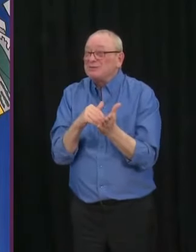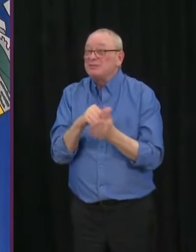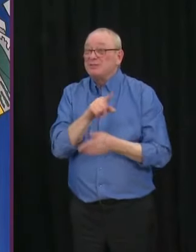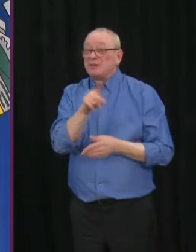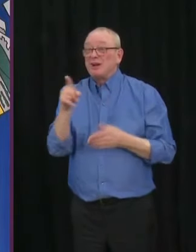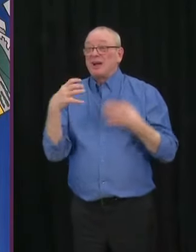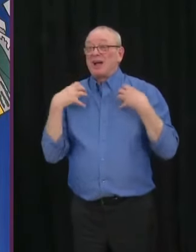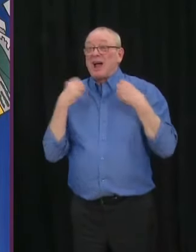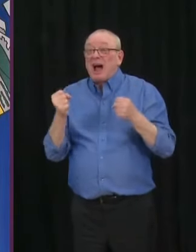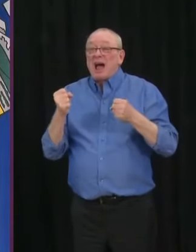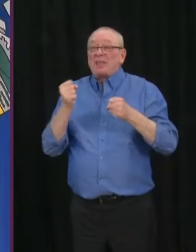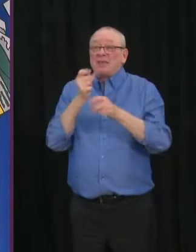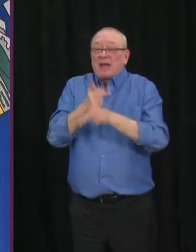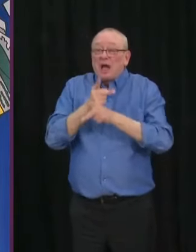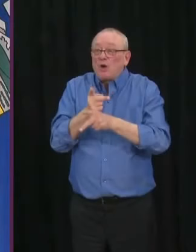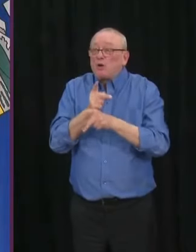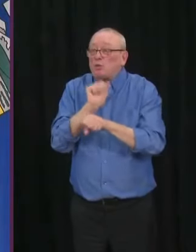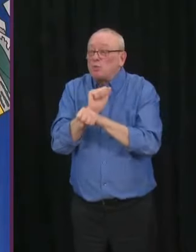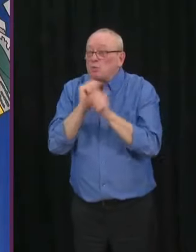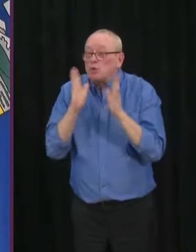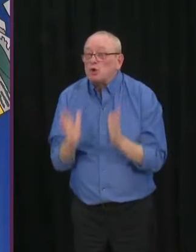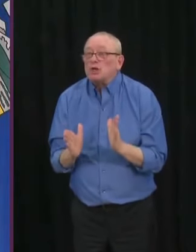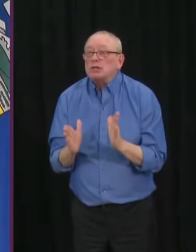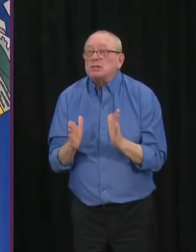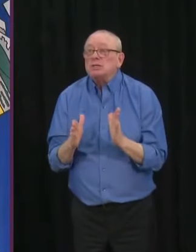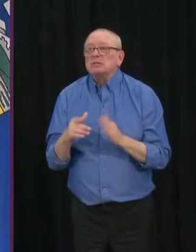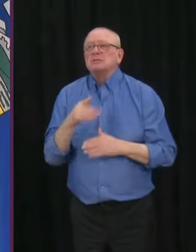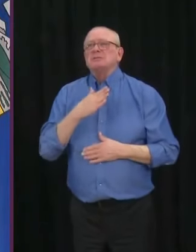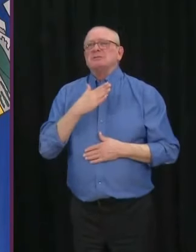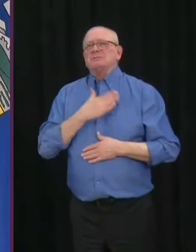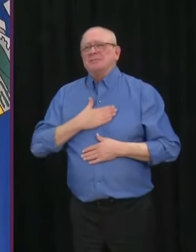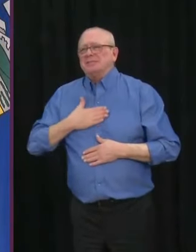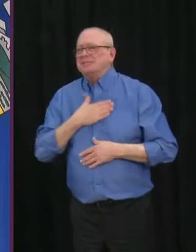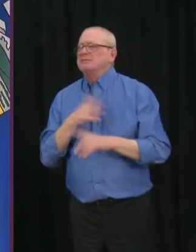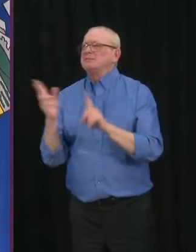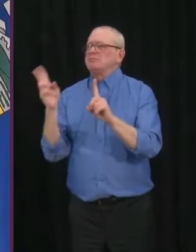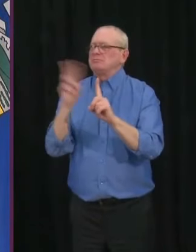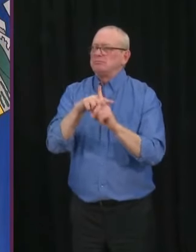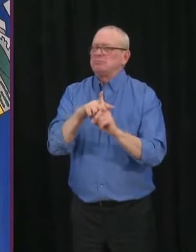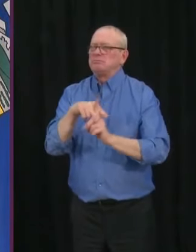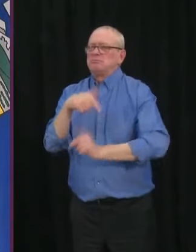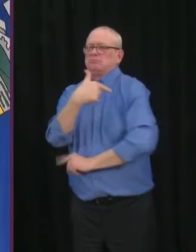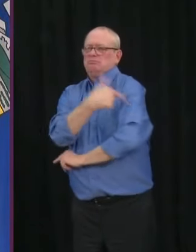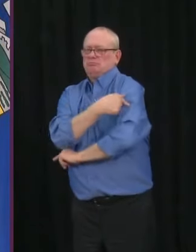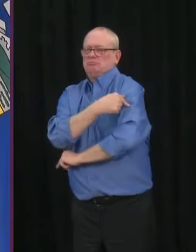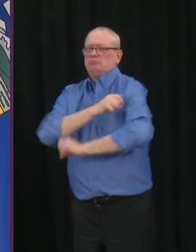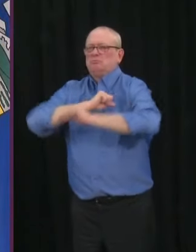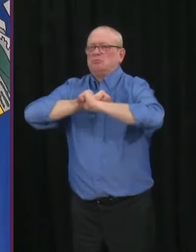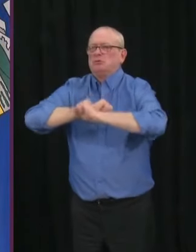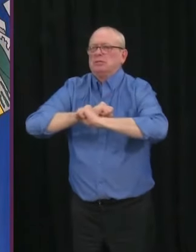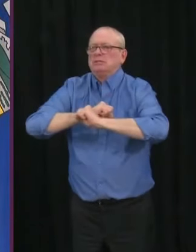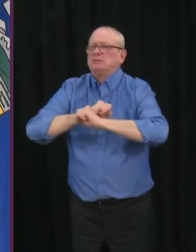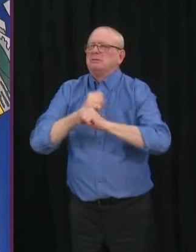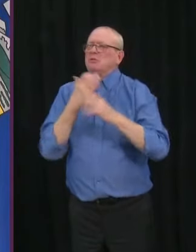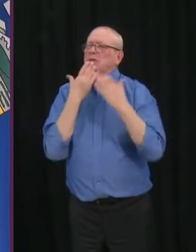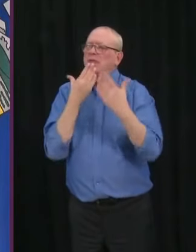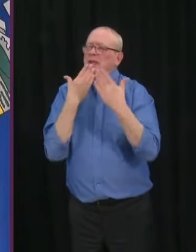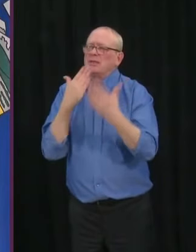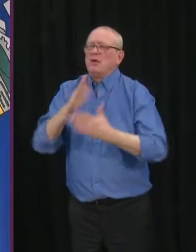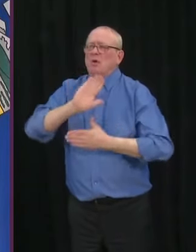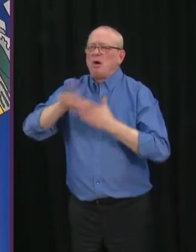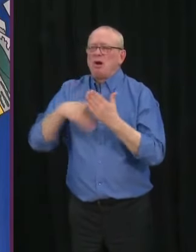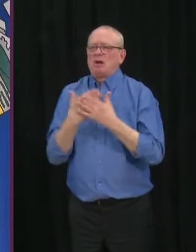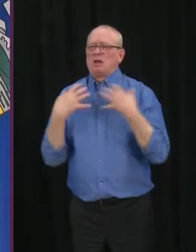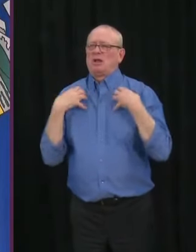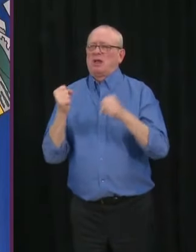AHS, make sure you get your vaccination this weekend. And thank you to all of our amazing healthcare workers who are stepping up